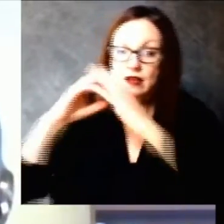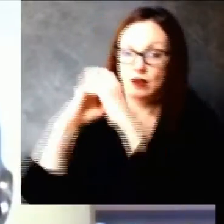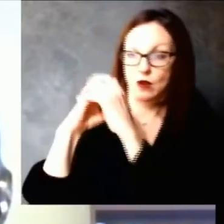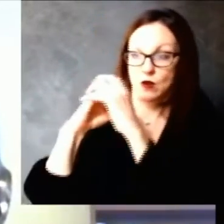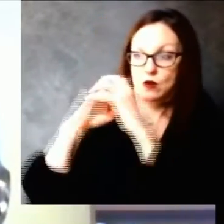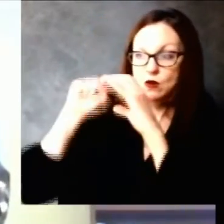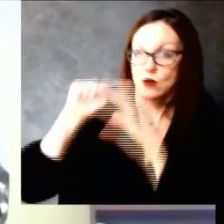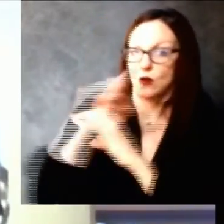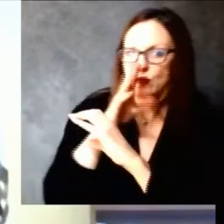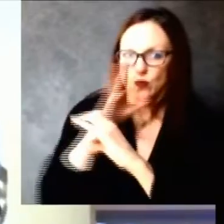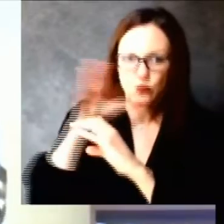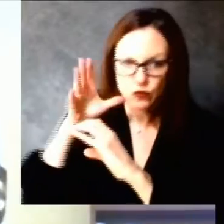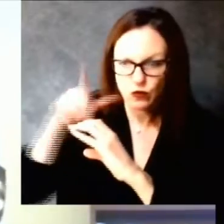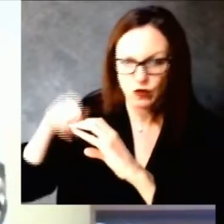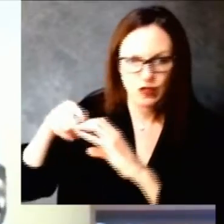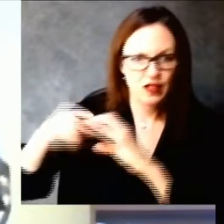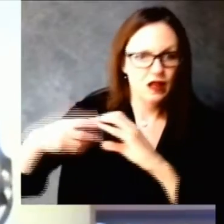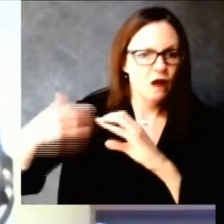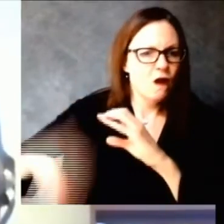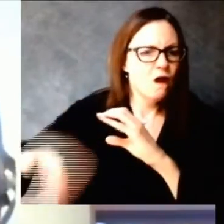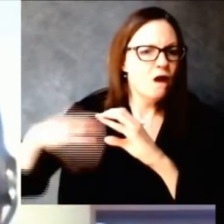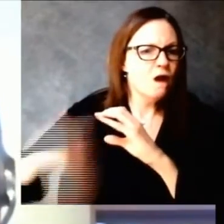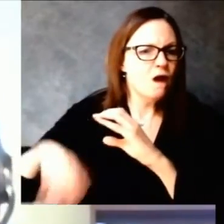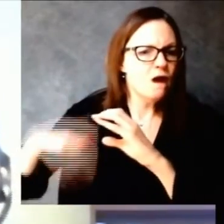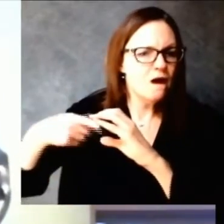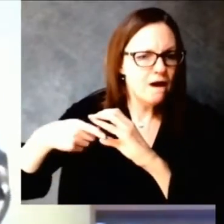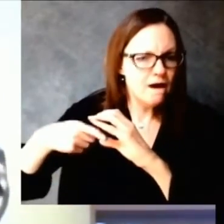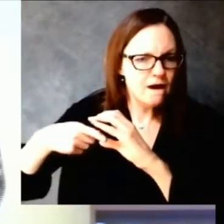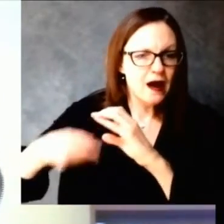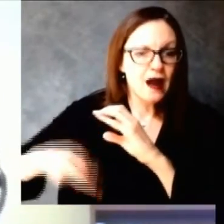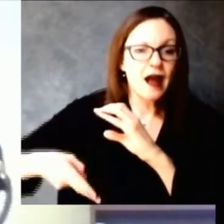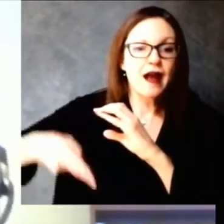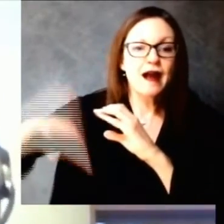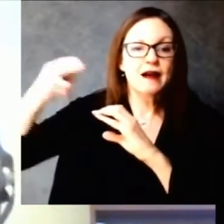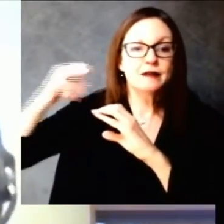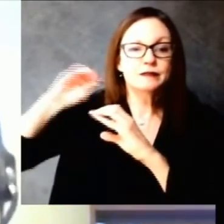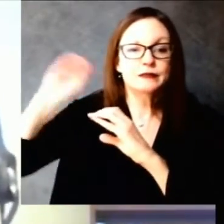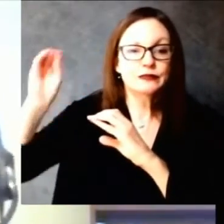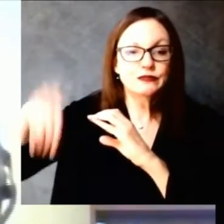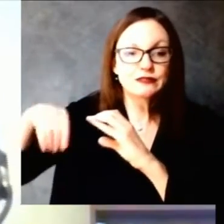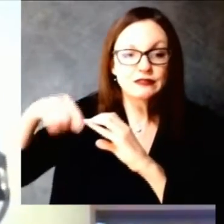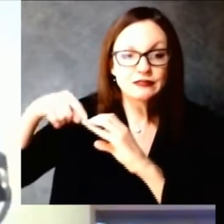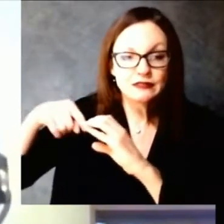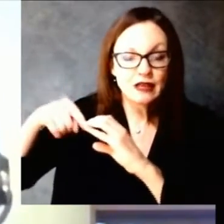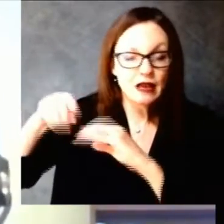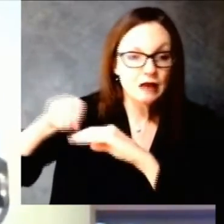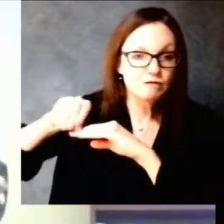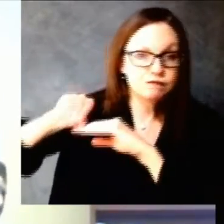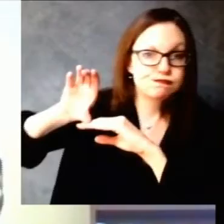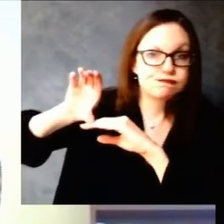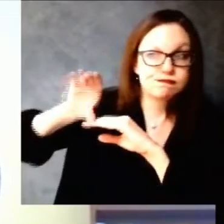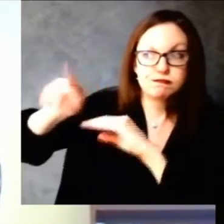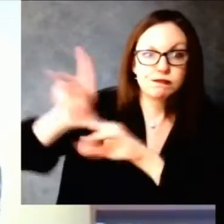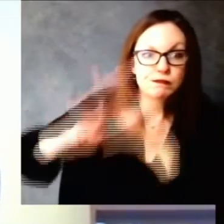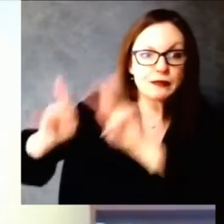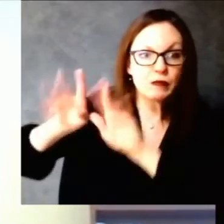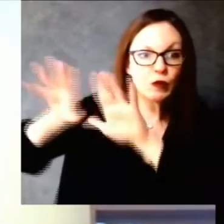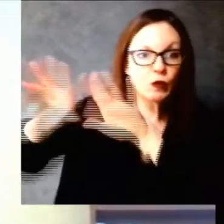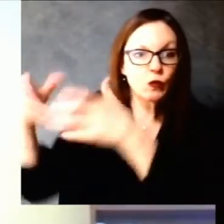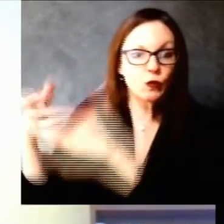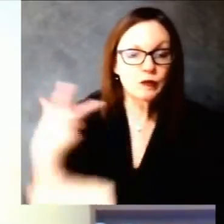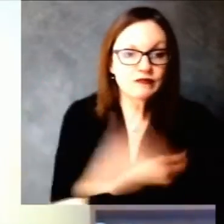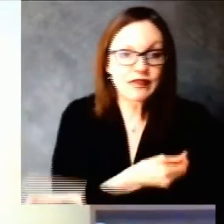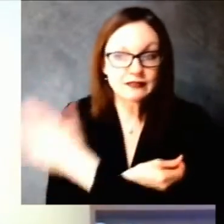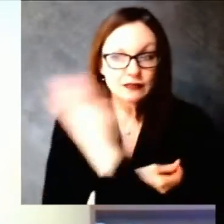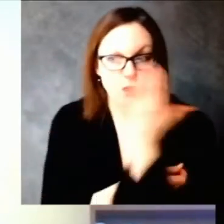not have a hospital or some don't even have uh health may not even have many health care clinics or don't have